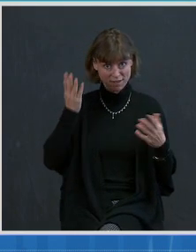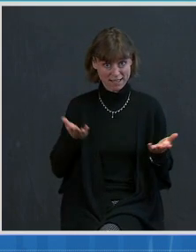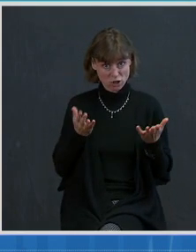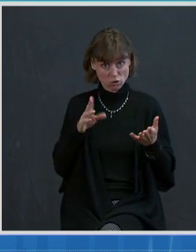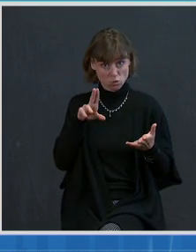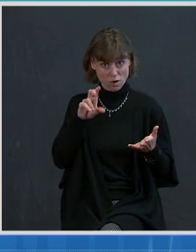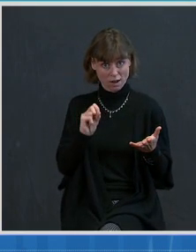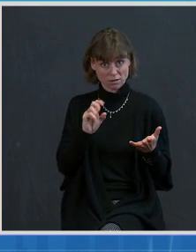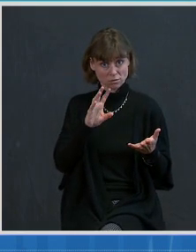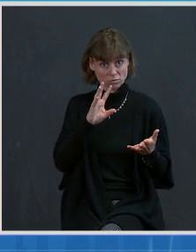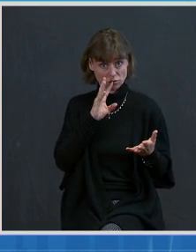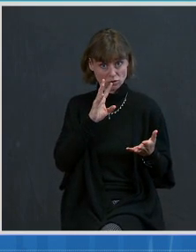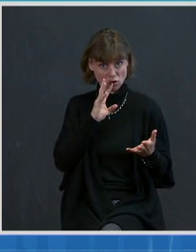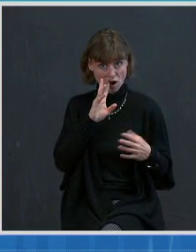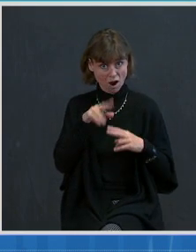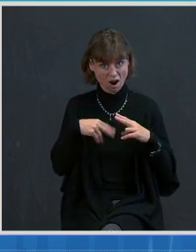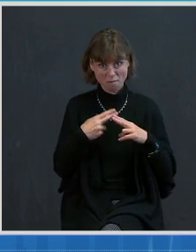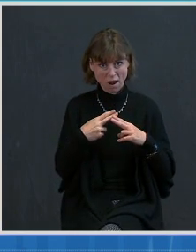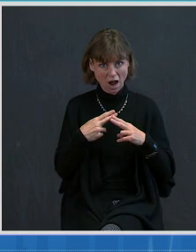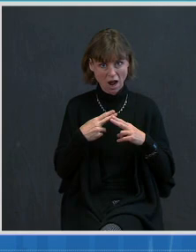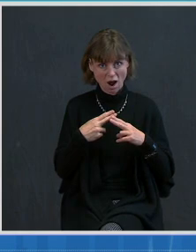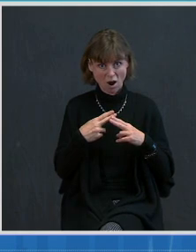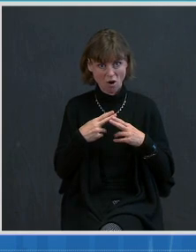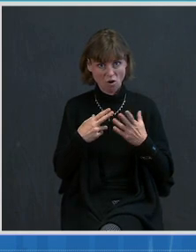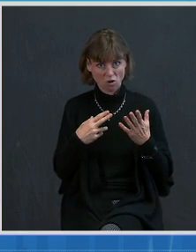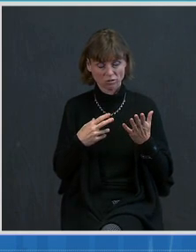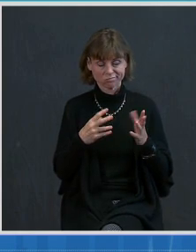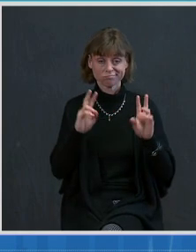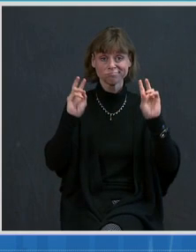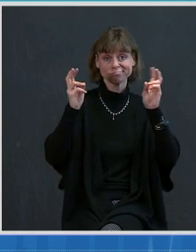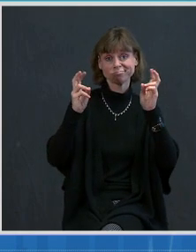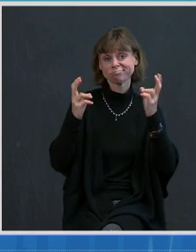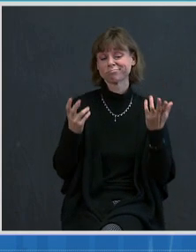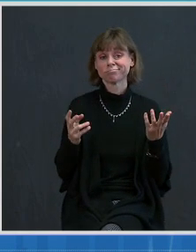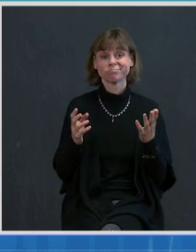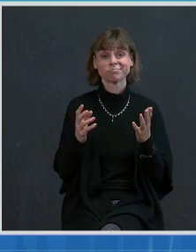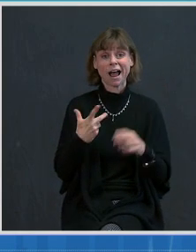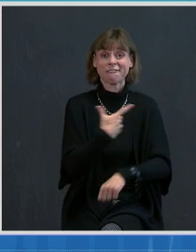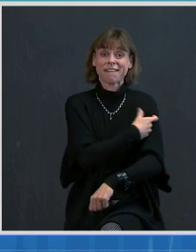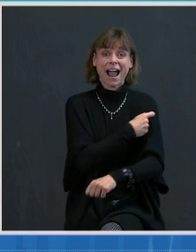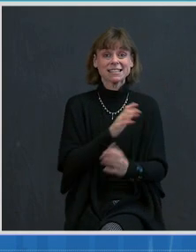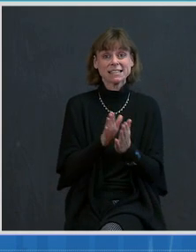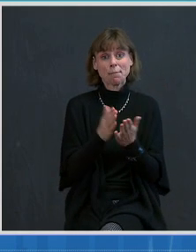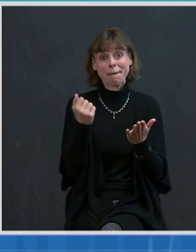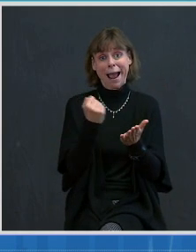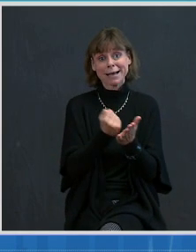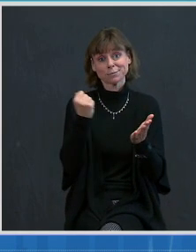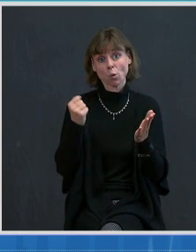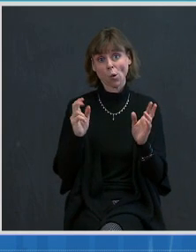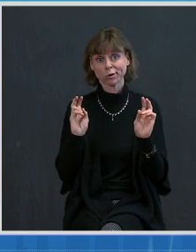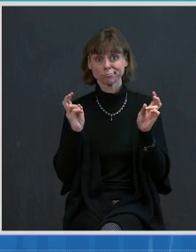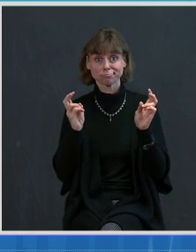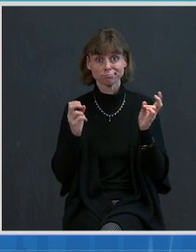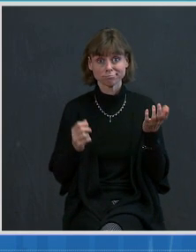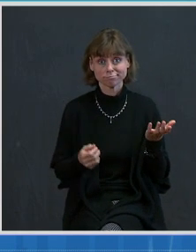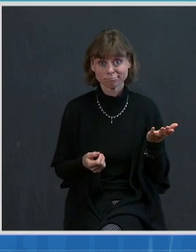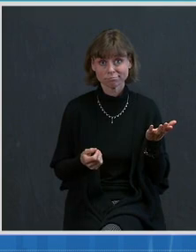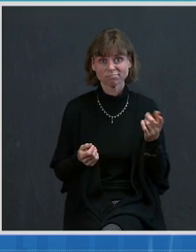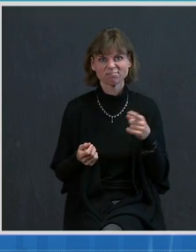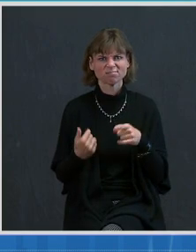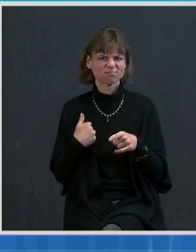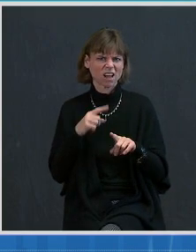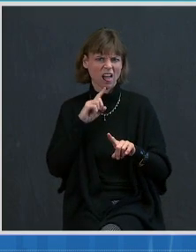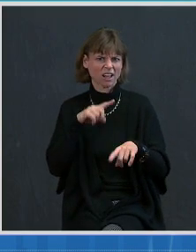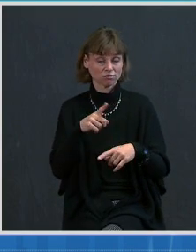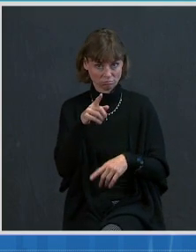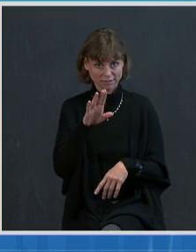type of vaccine, for want of a better word, passport? Yeah, let me take this, Elizabeth. It's